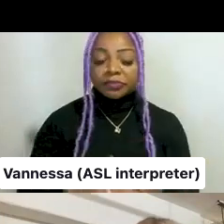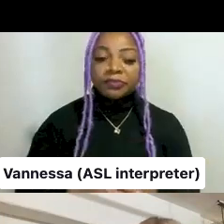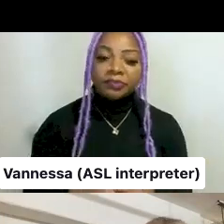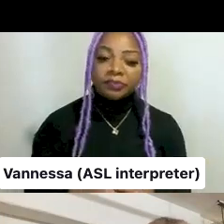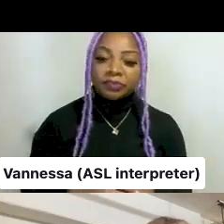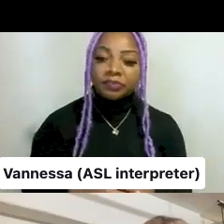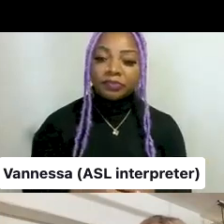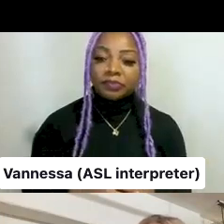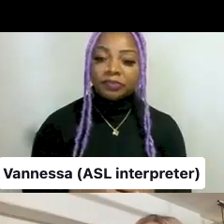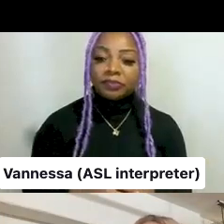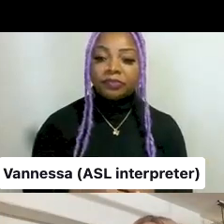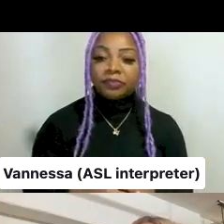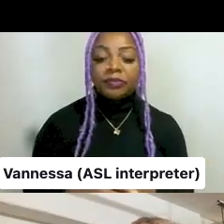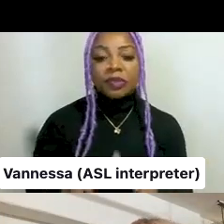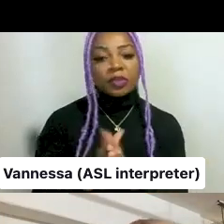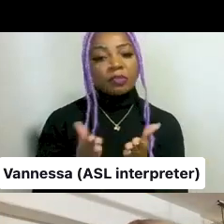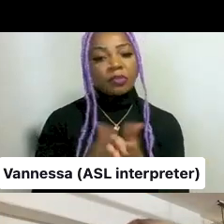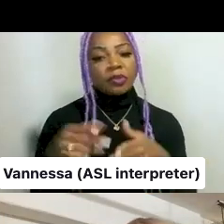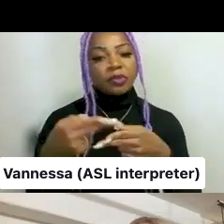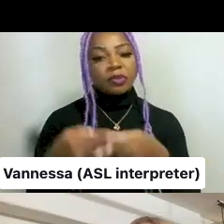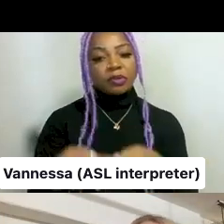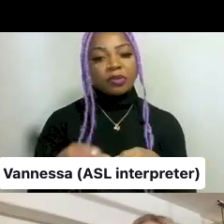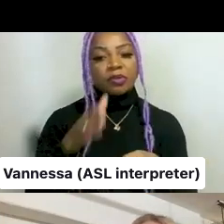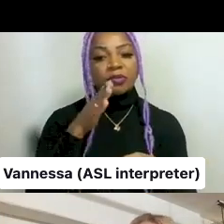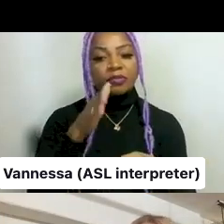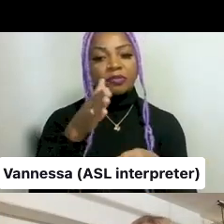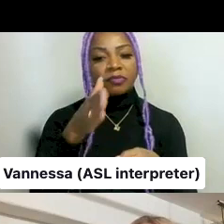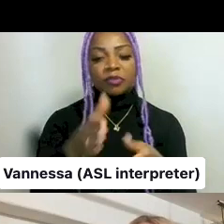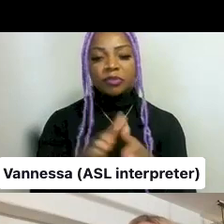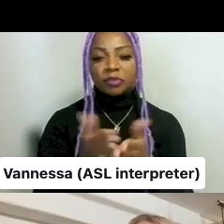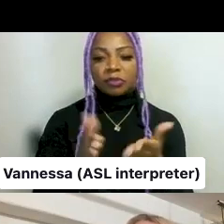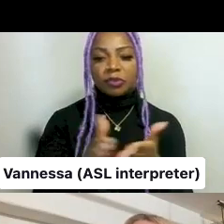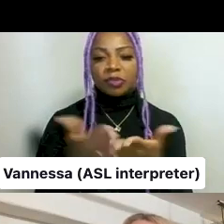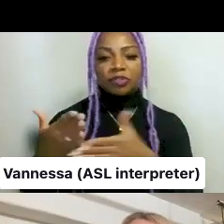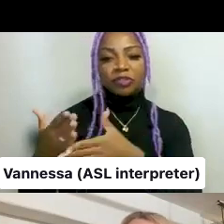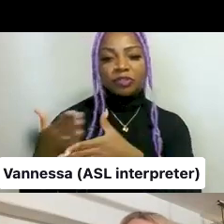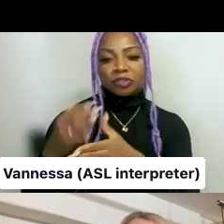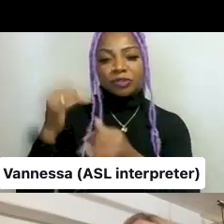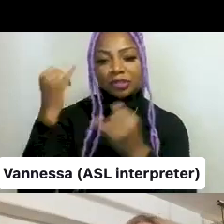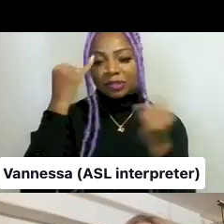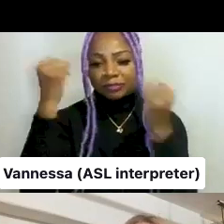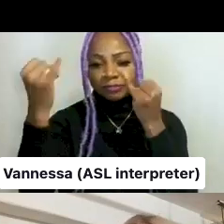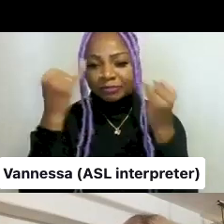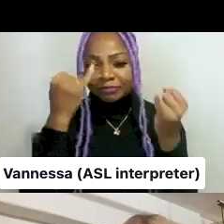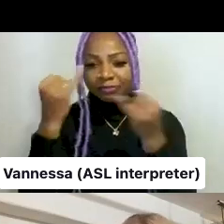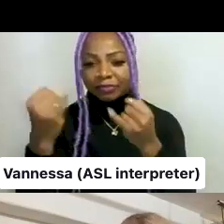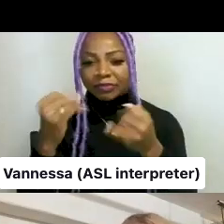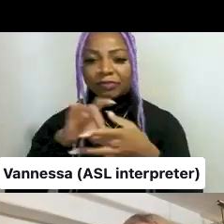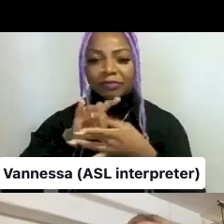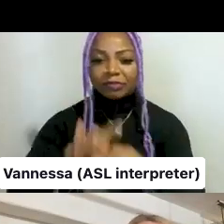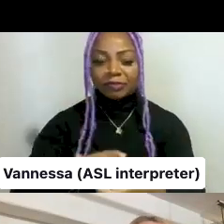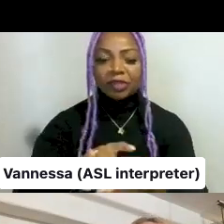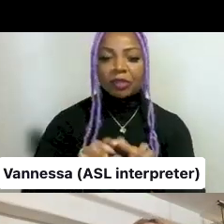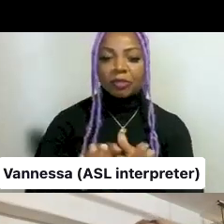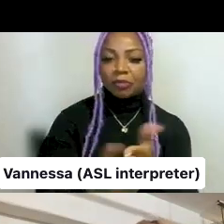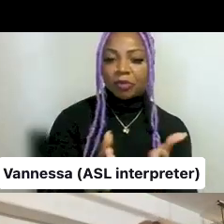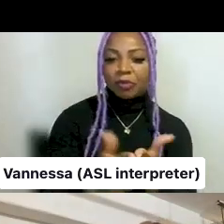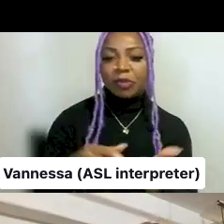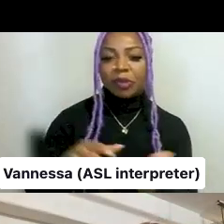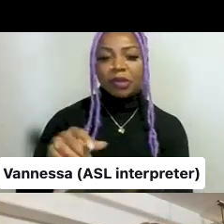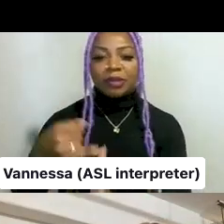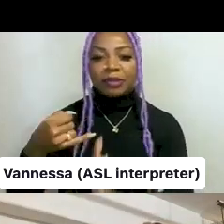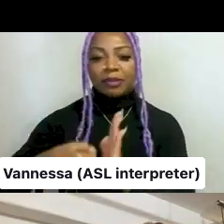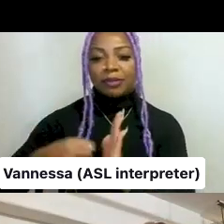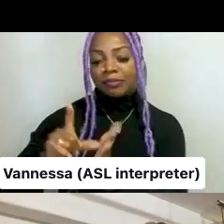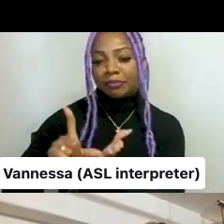make this book called Future Books, uh, subtitle is sharing ideas on books, uh, and art publishing, because we wanted